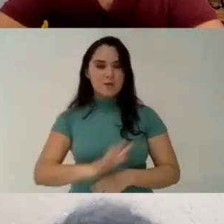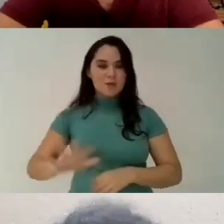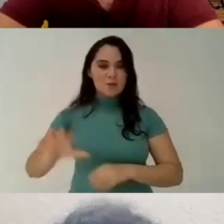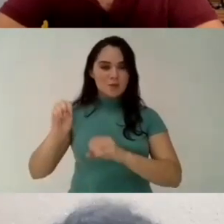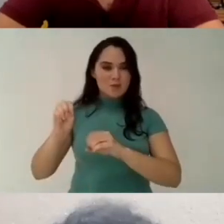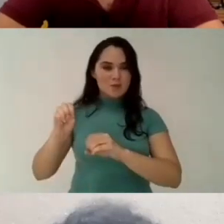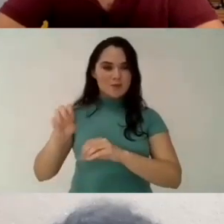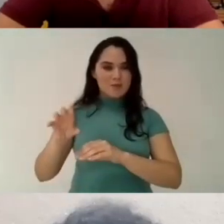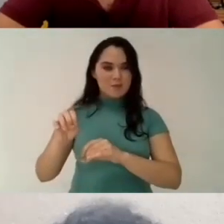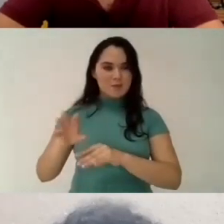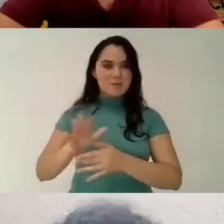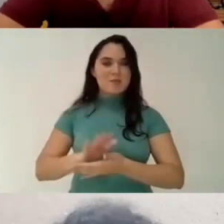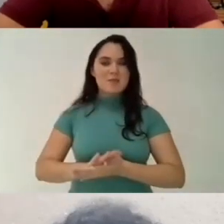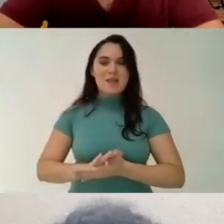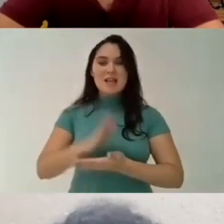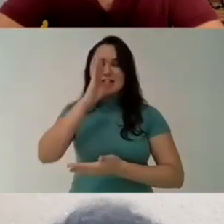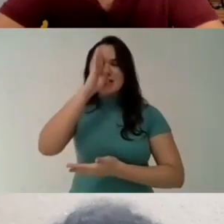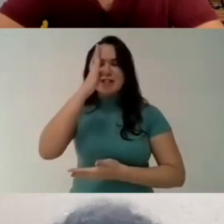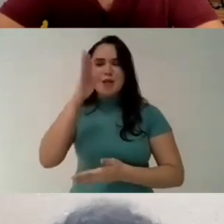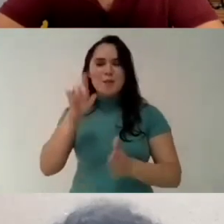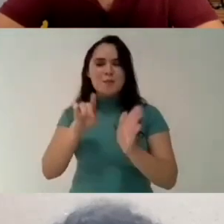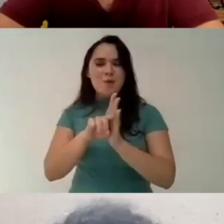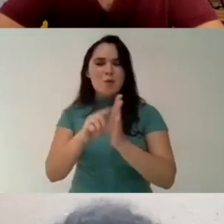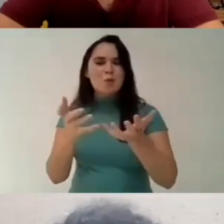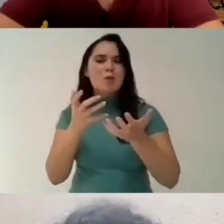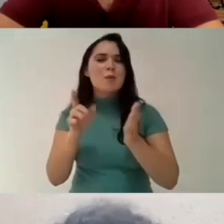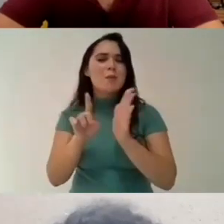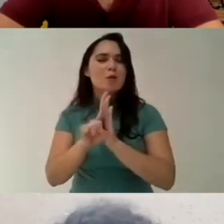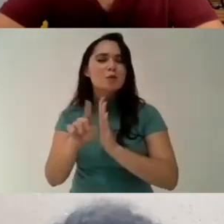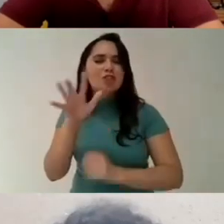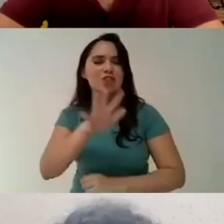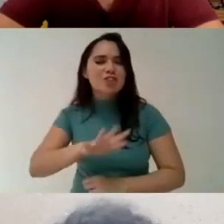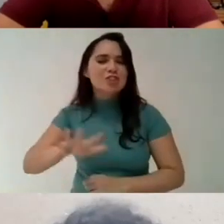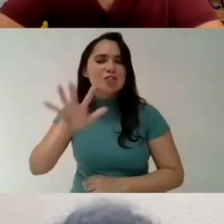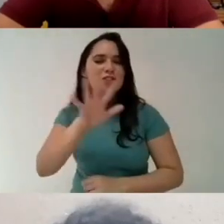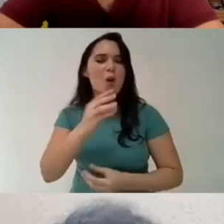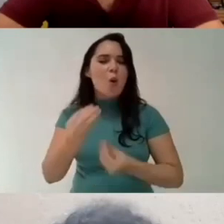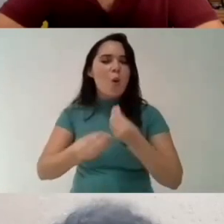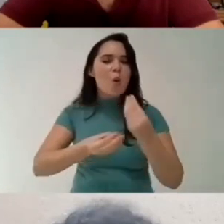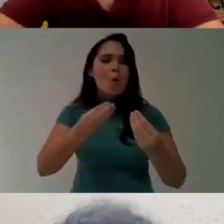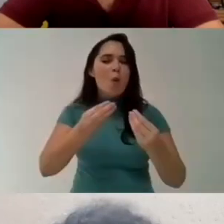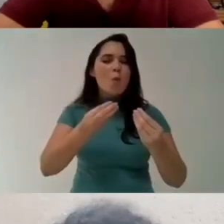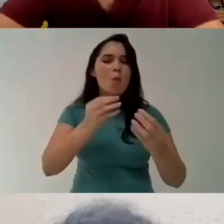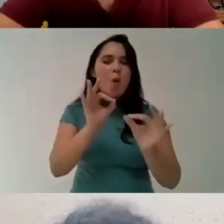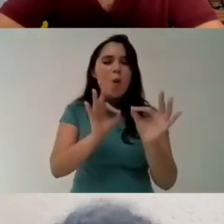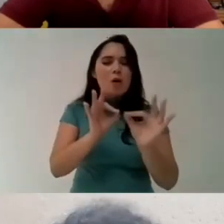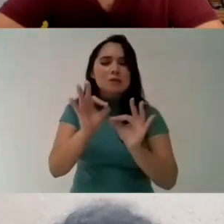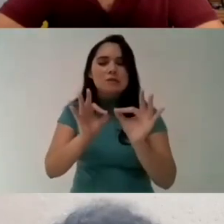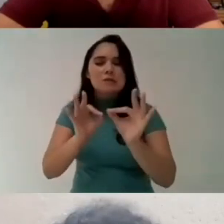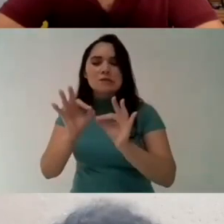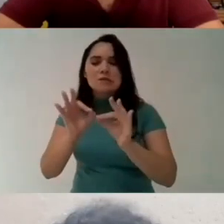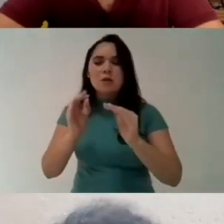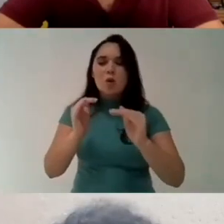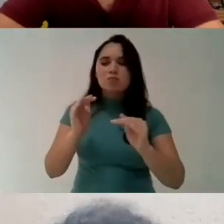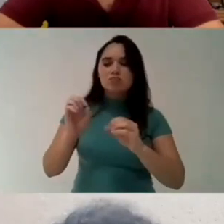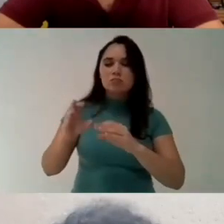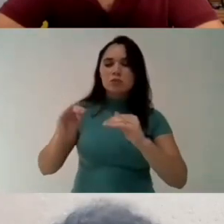will talk to Flavia now, Flavia is the president of the